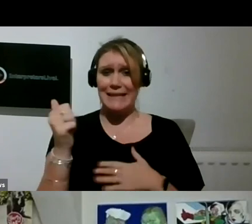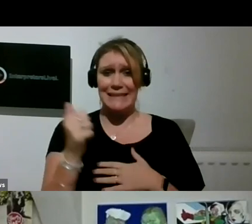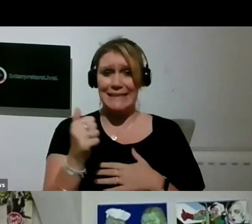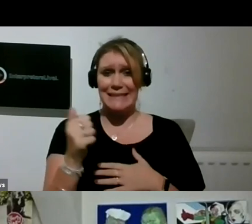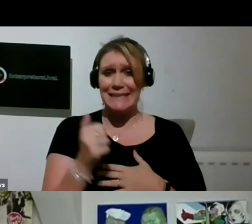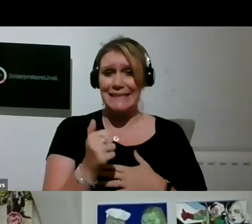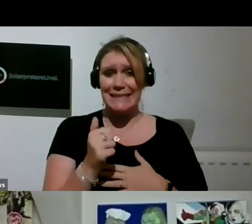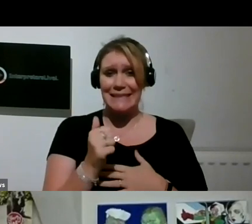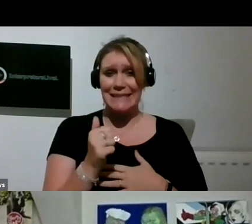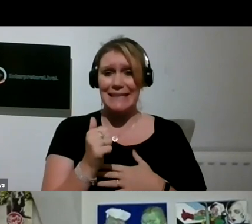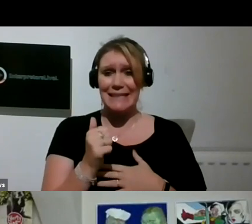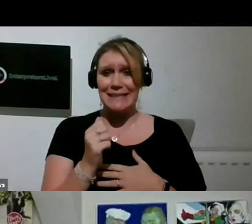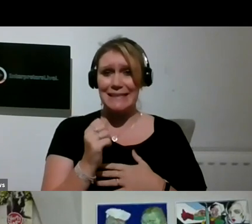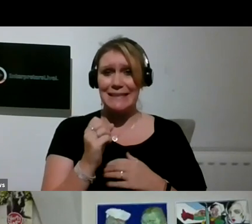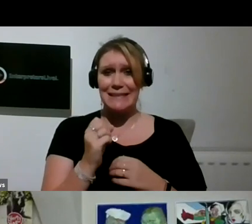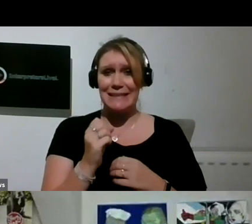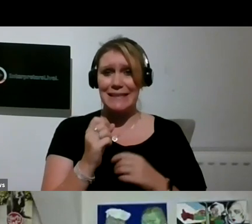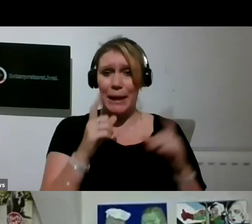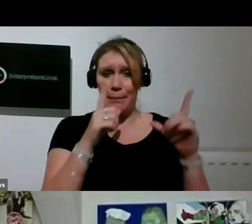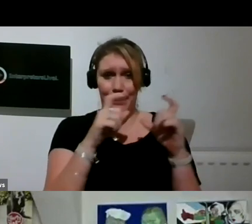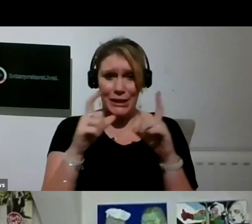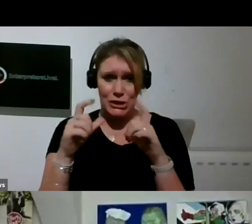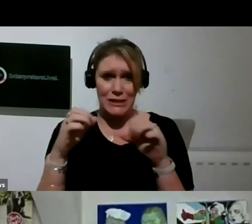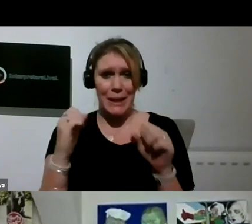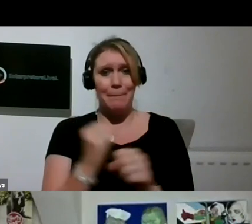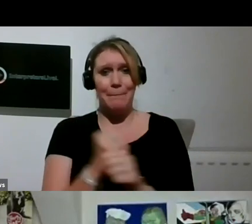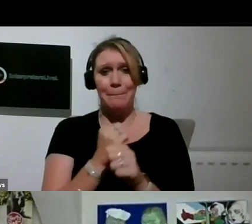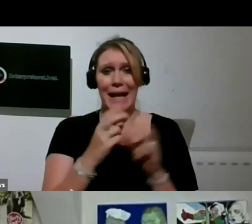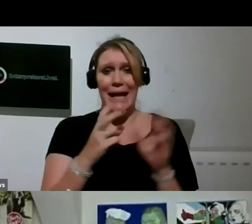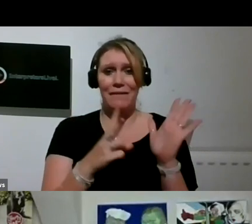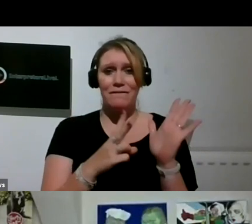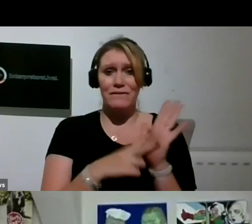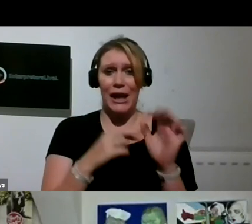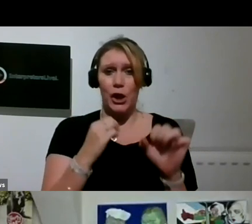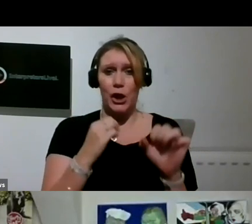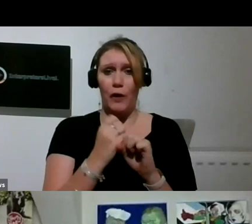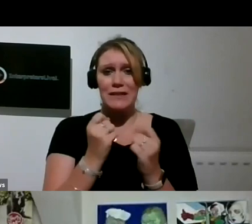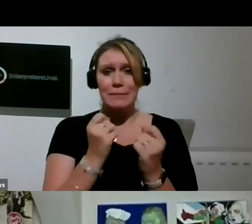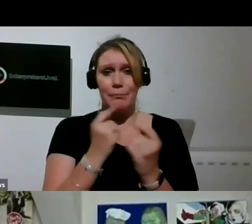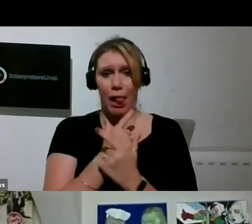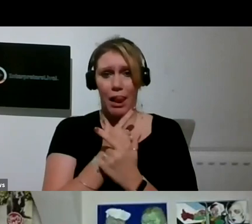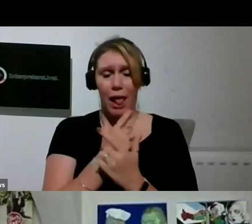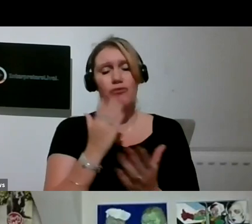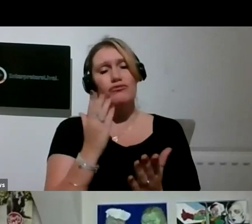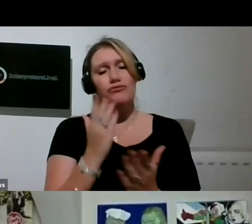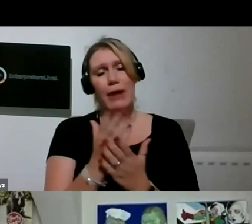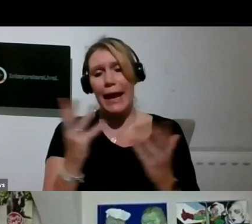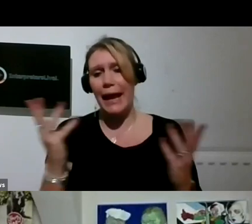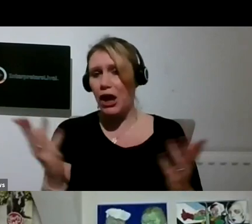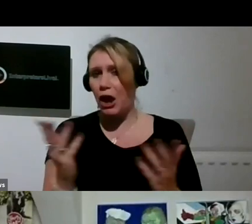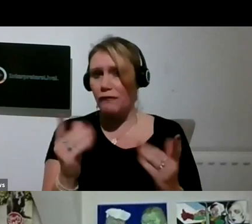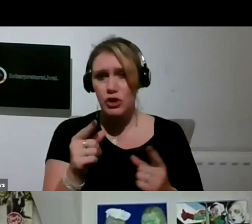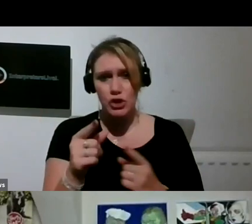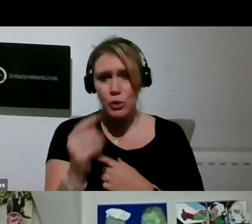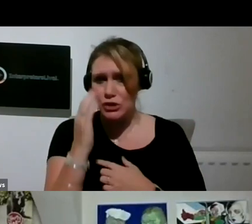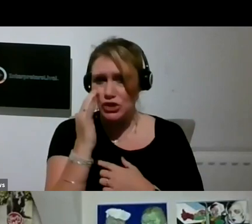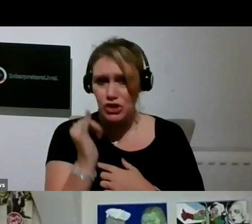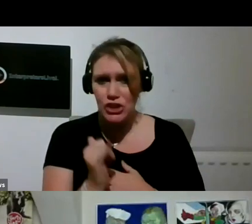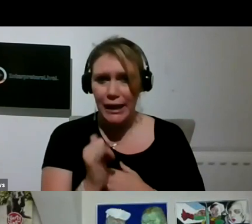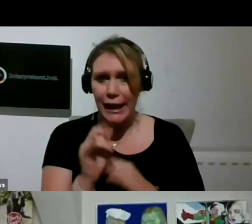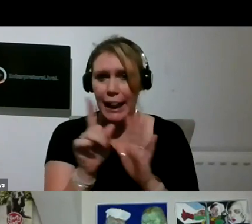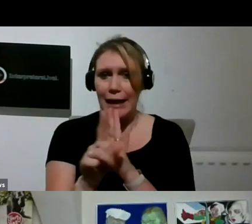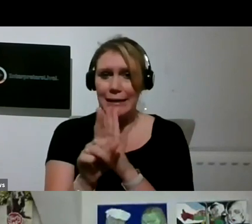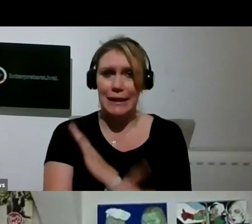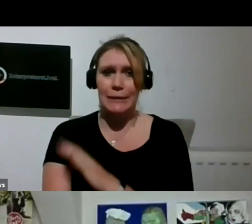stages of the painting, Making Van Gogh Smile. I do encourage everybody to check that out later.